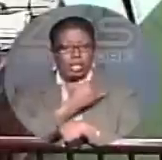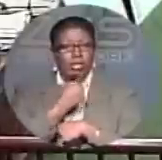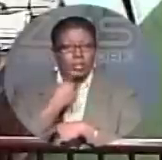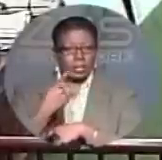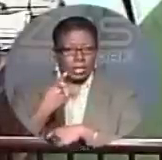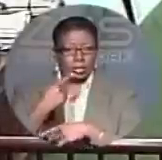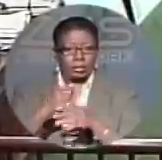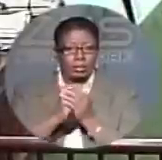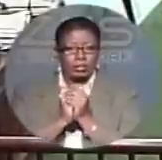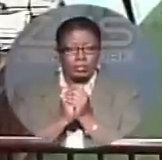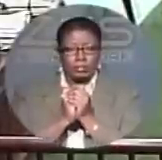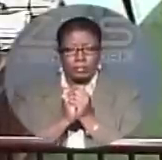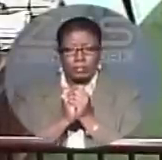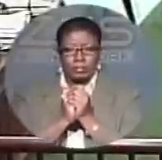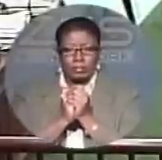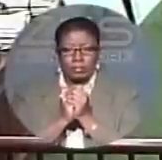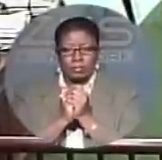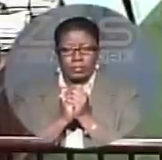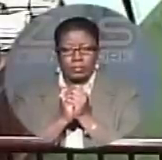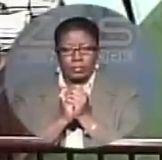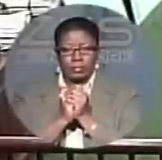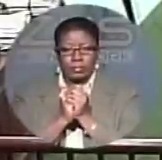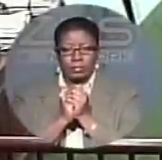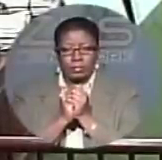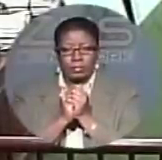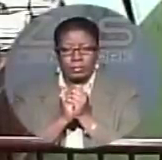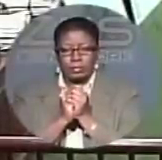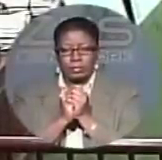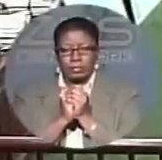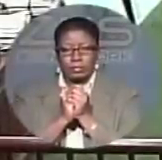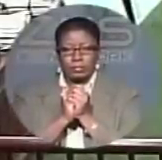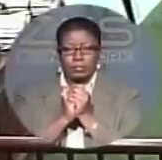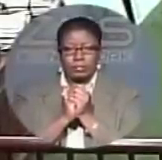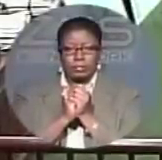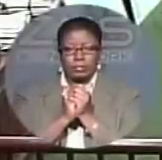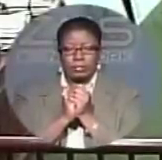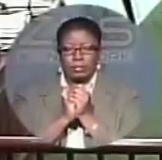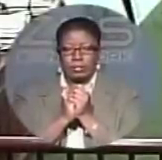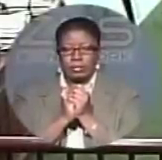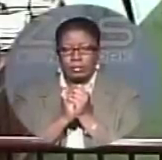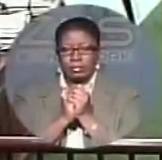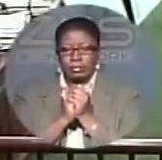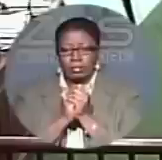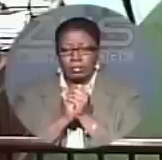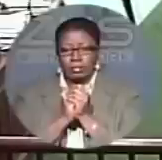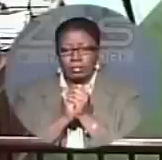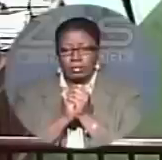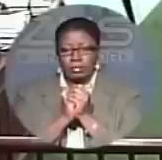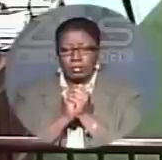St. Thomas More, assaulted the member